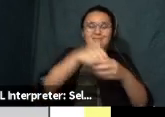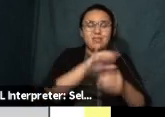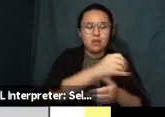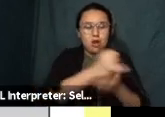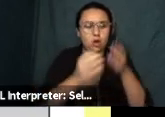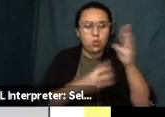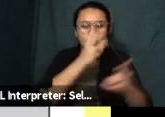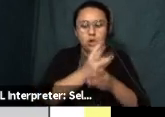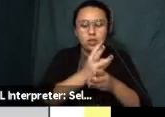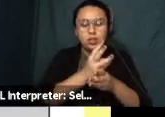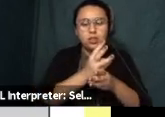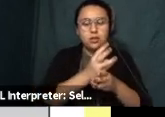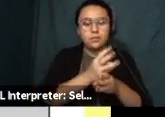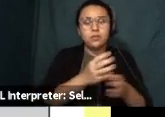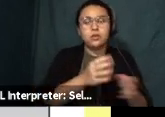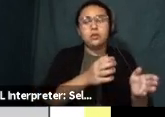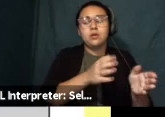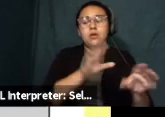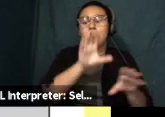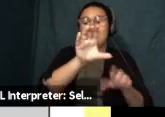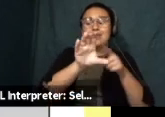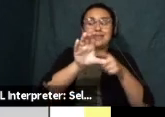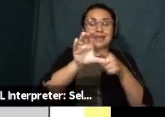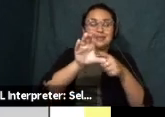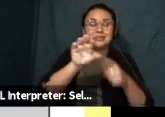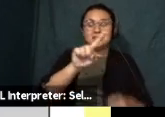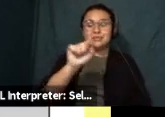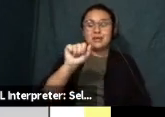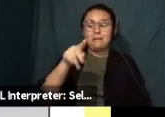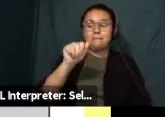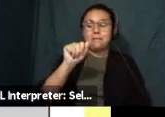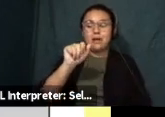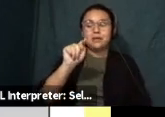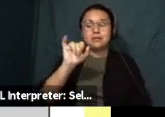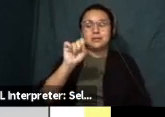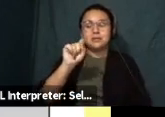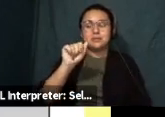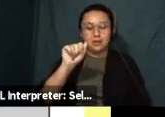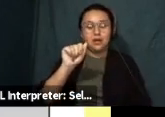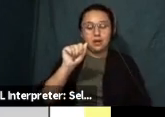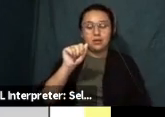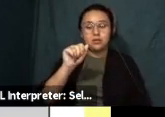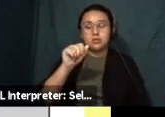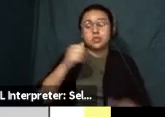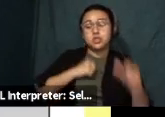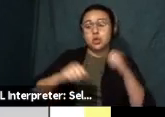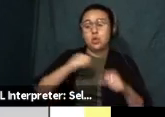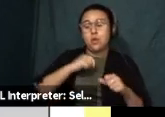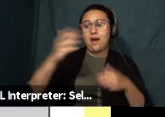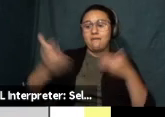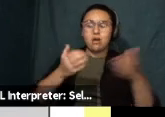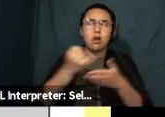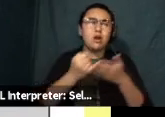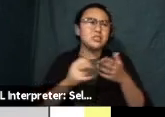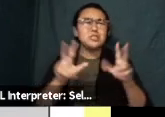second event the Zapatista art show that I did uh I invited these like artists no sorry